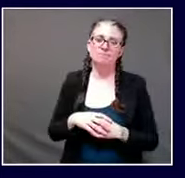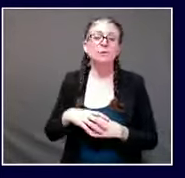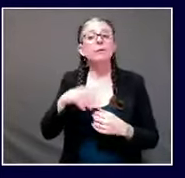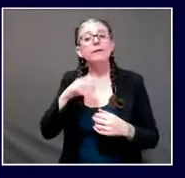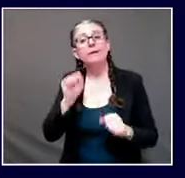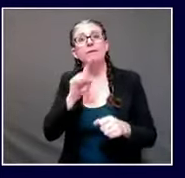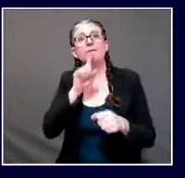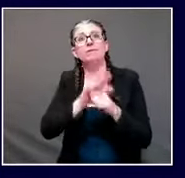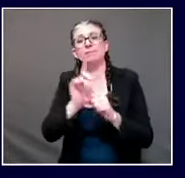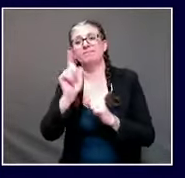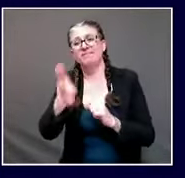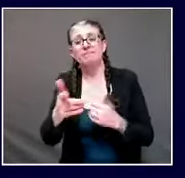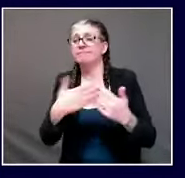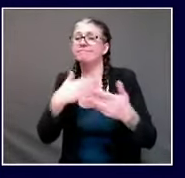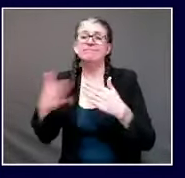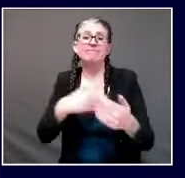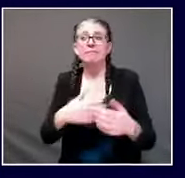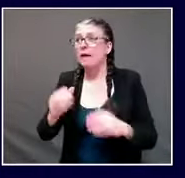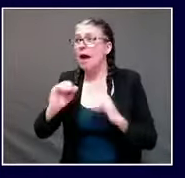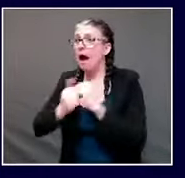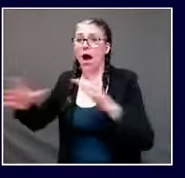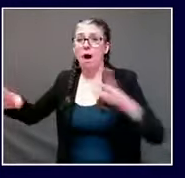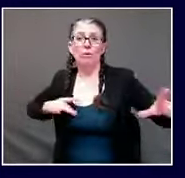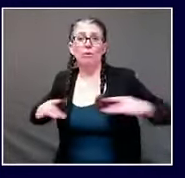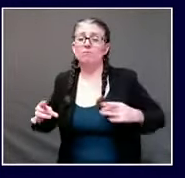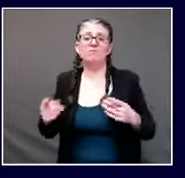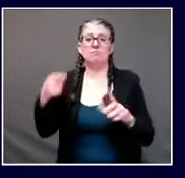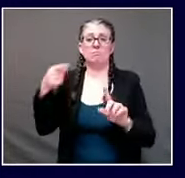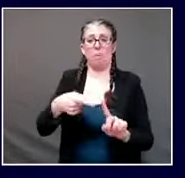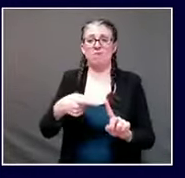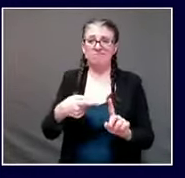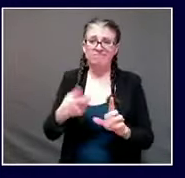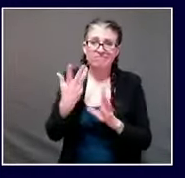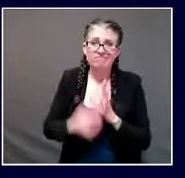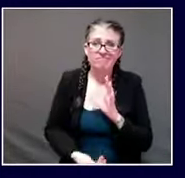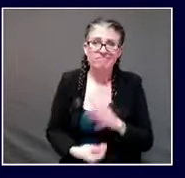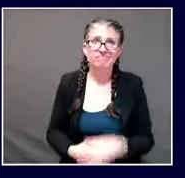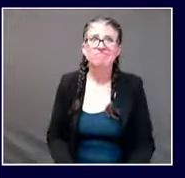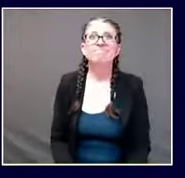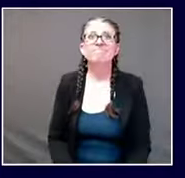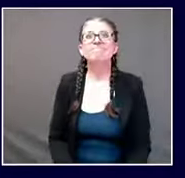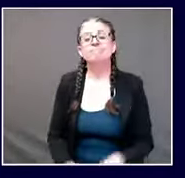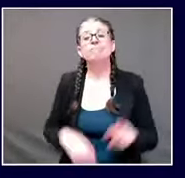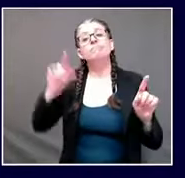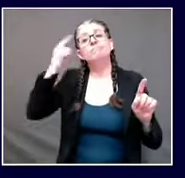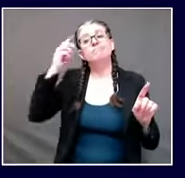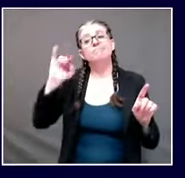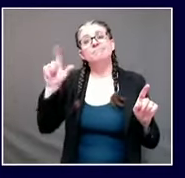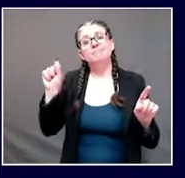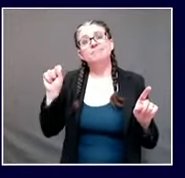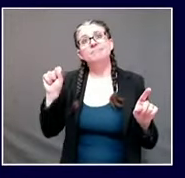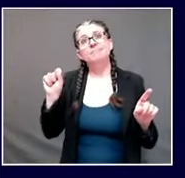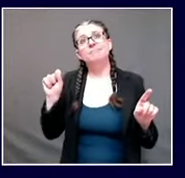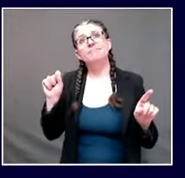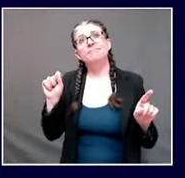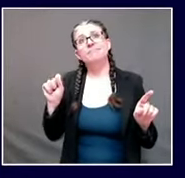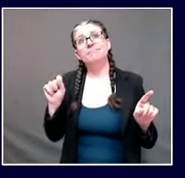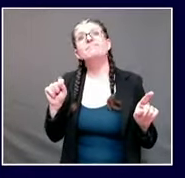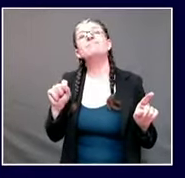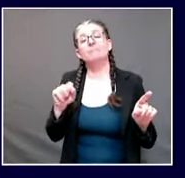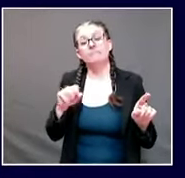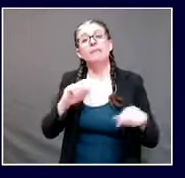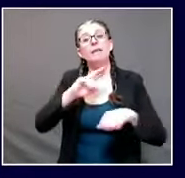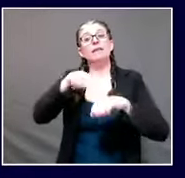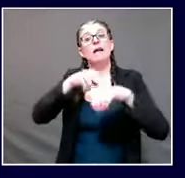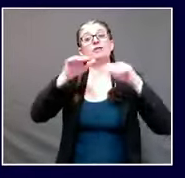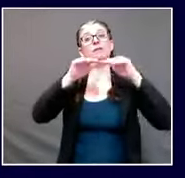that we have for the loss let me add if i may that nationally there have been a number of news stories about doctors nurses